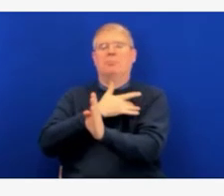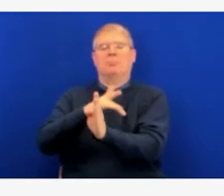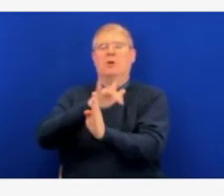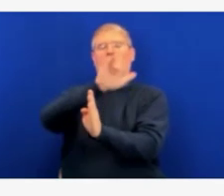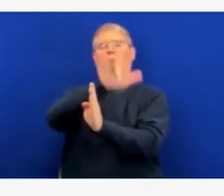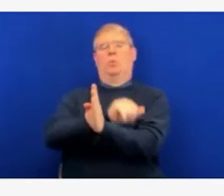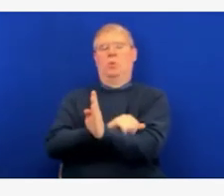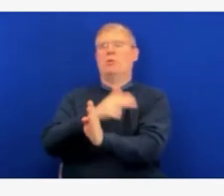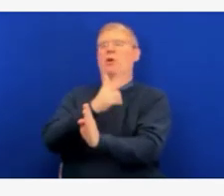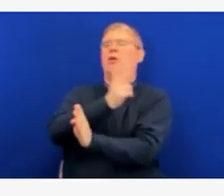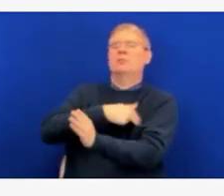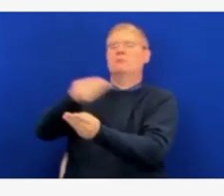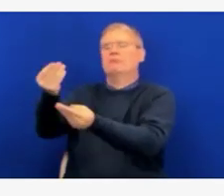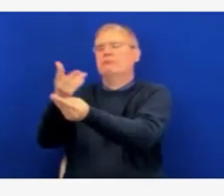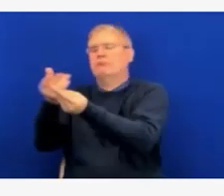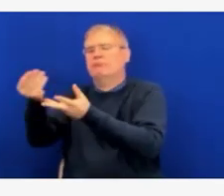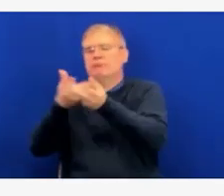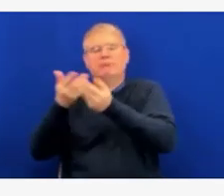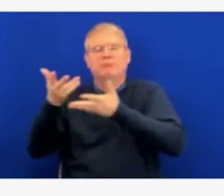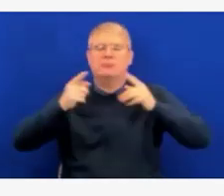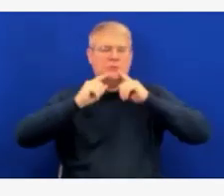will turn it over to Dr. Turner.